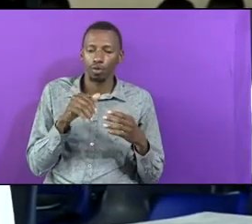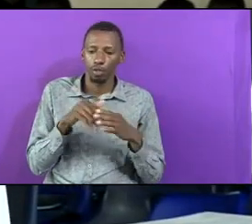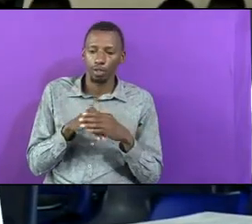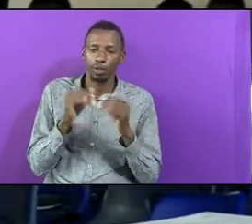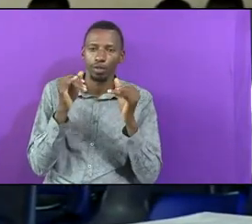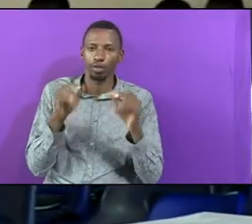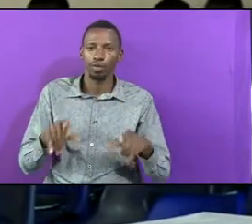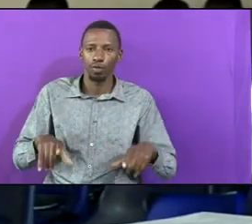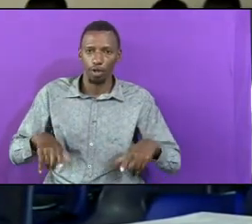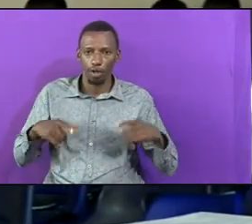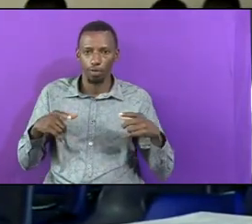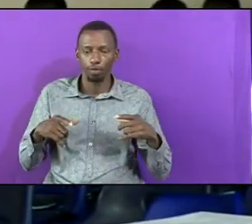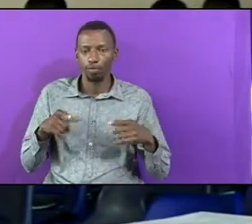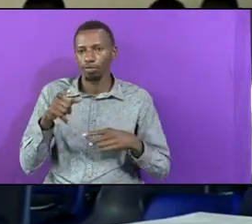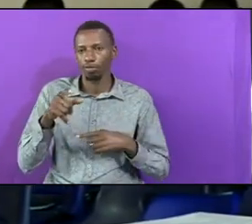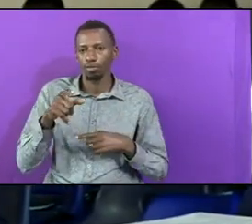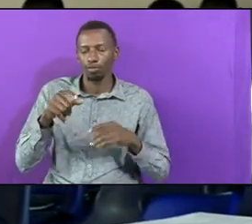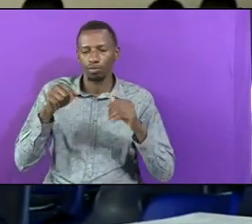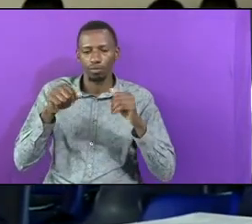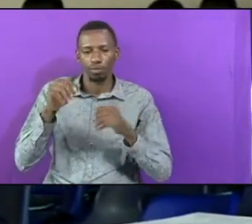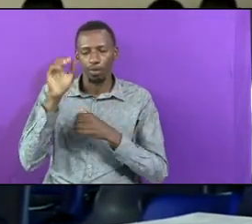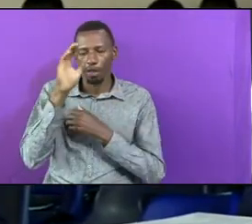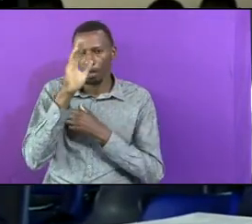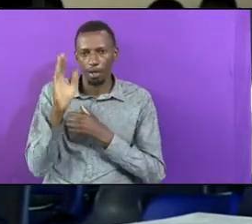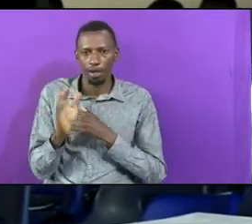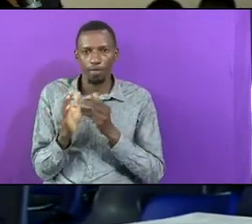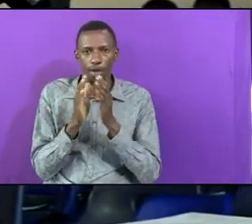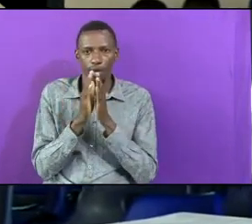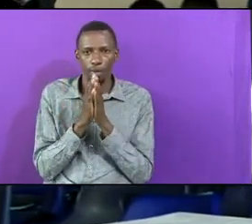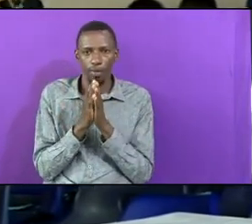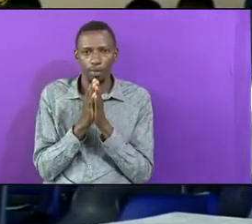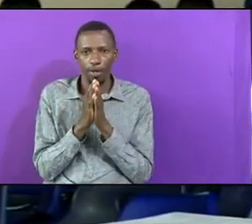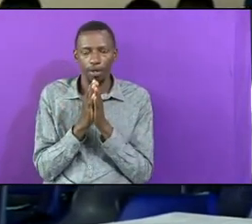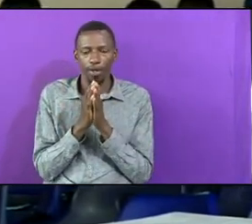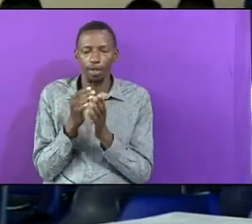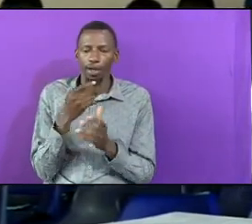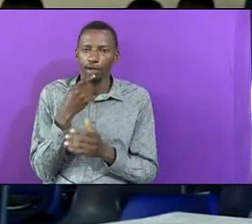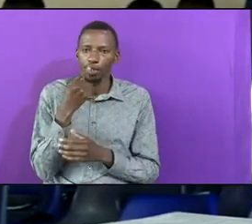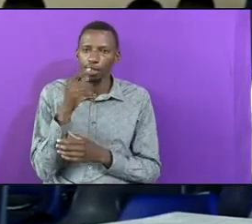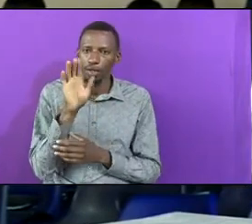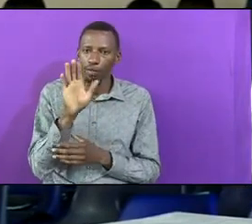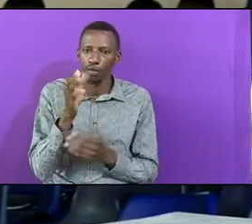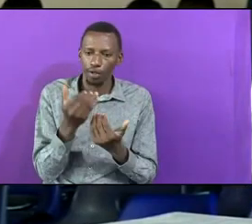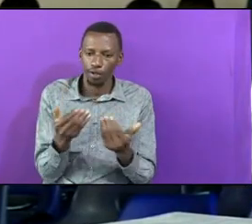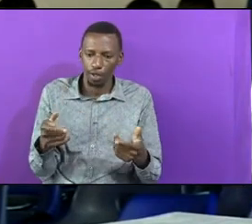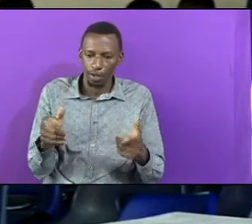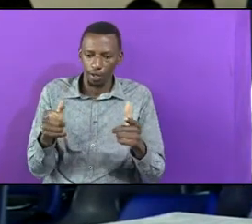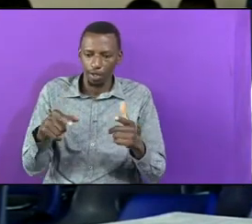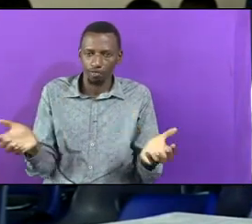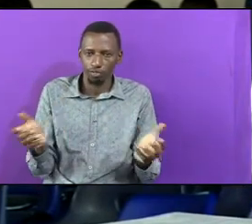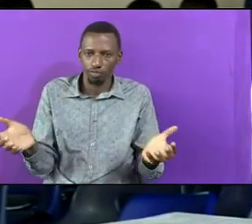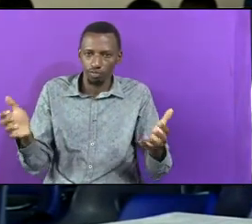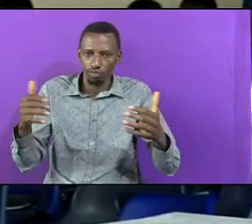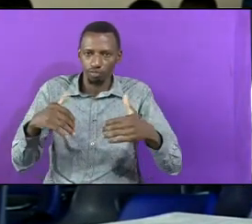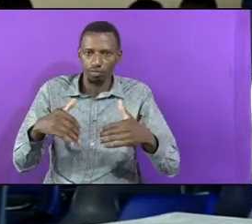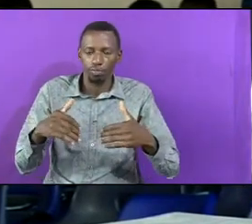You Can Never Pray And Tell Your Children Let's Gather And Pray You